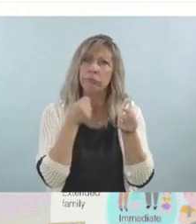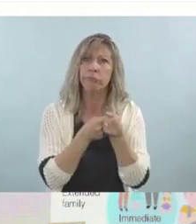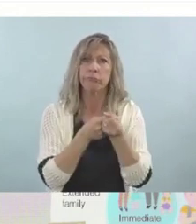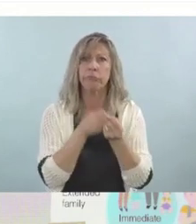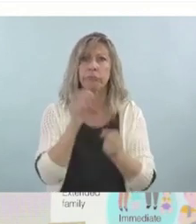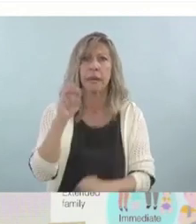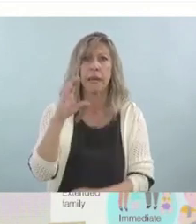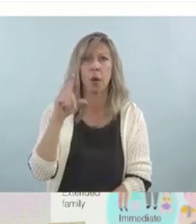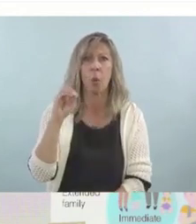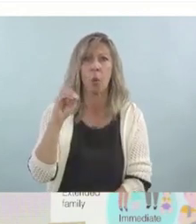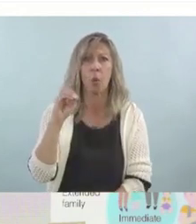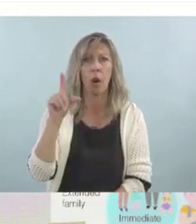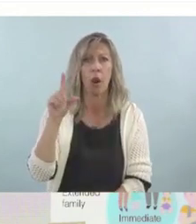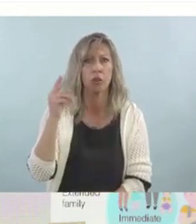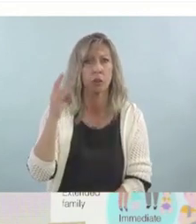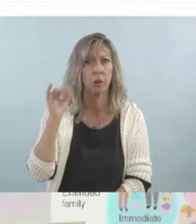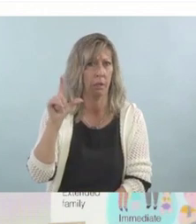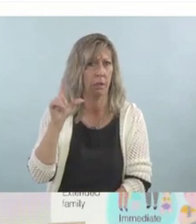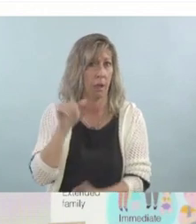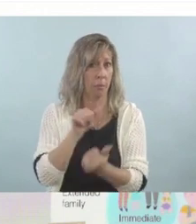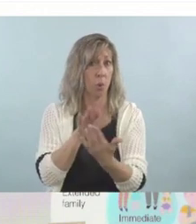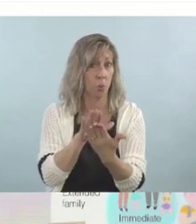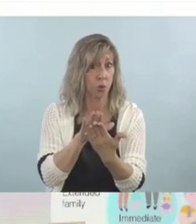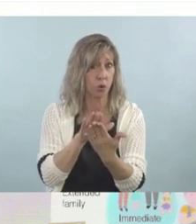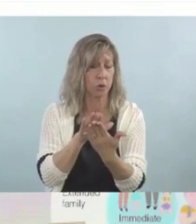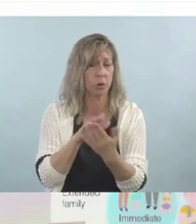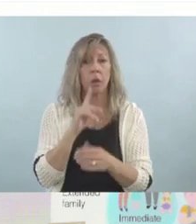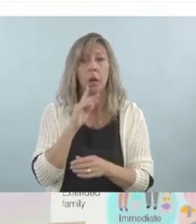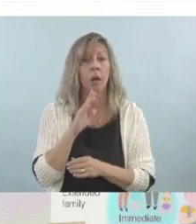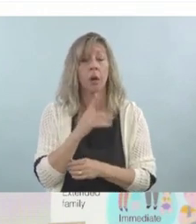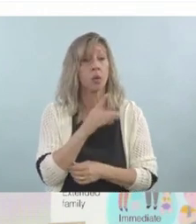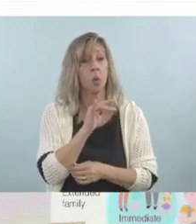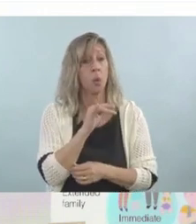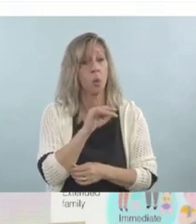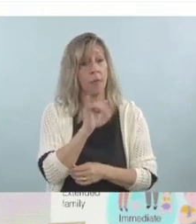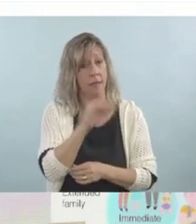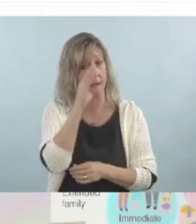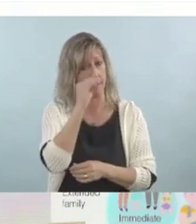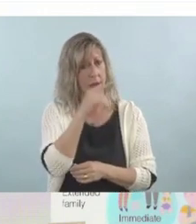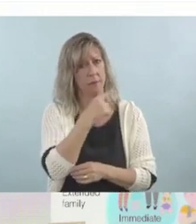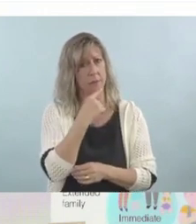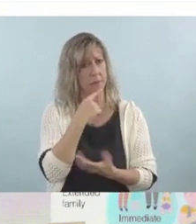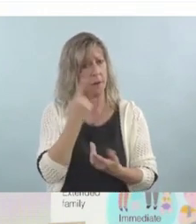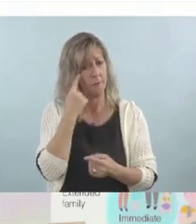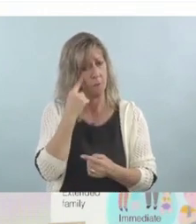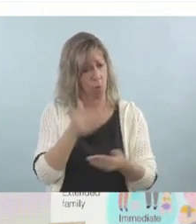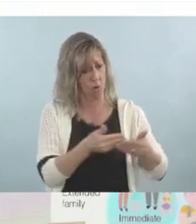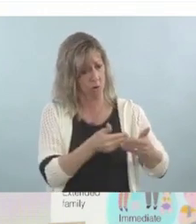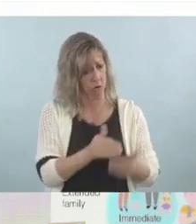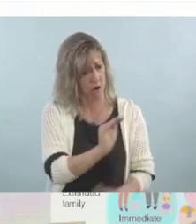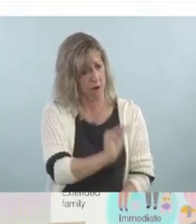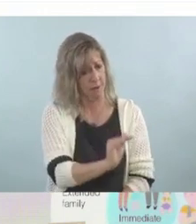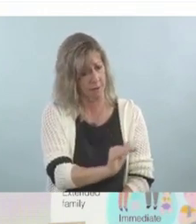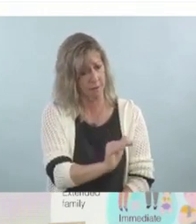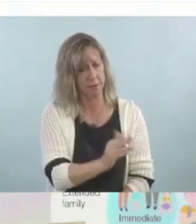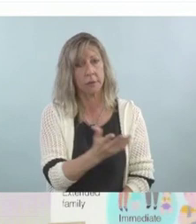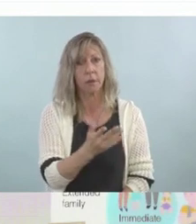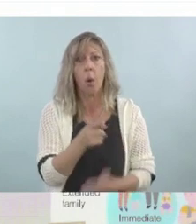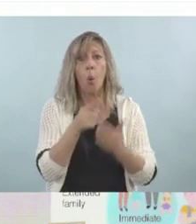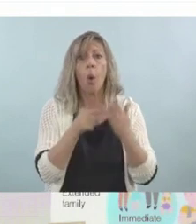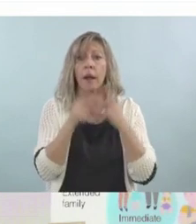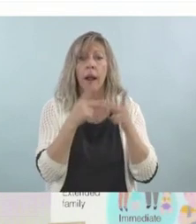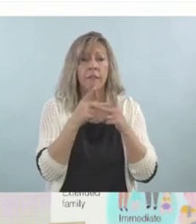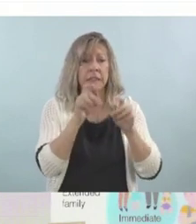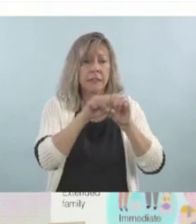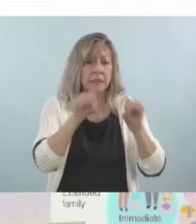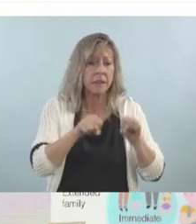talks about how these, uh, for a child, it's the systems that are closest to them that affect them the most. So the school,